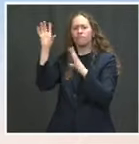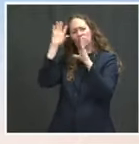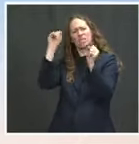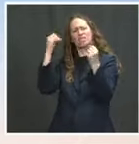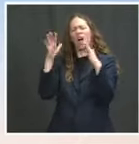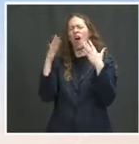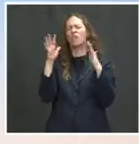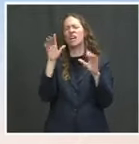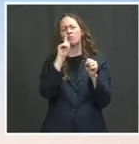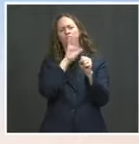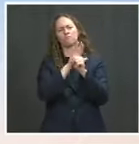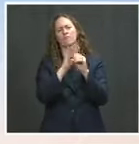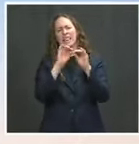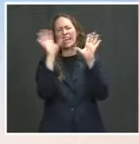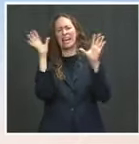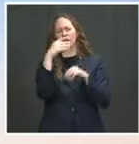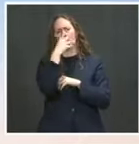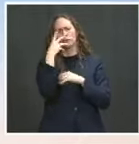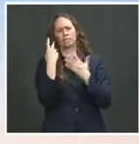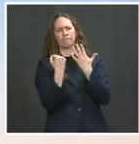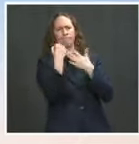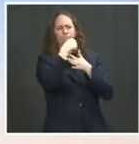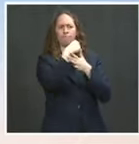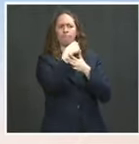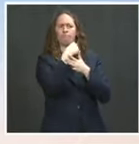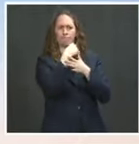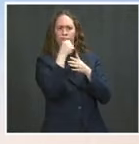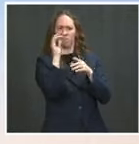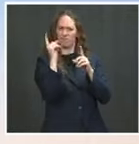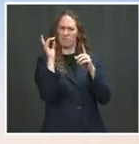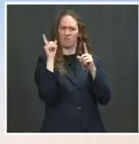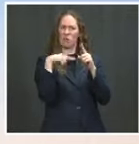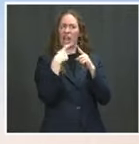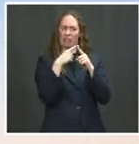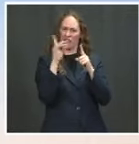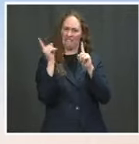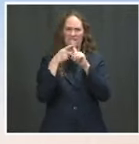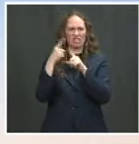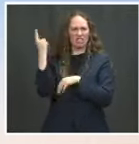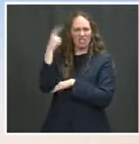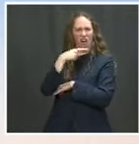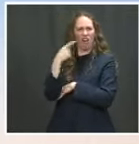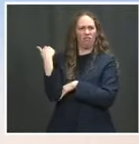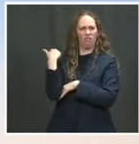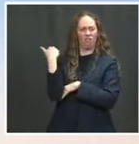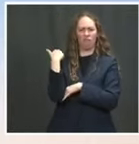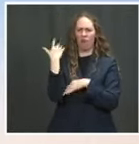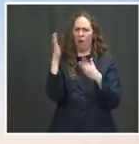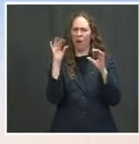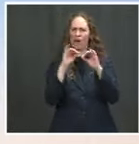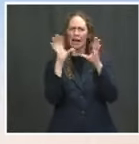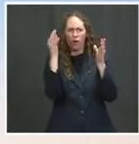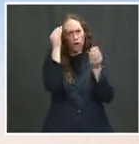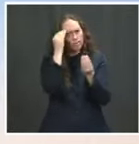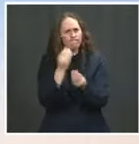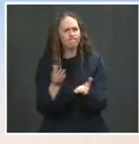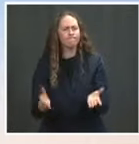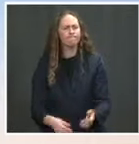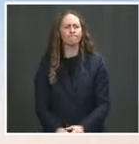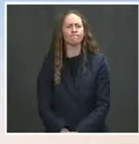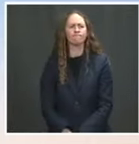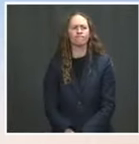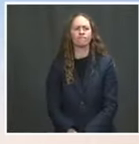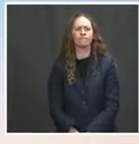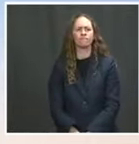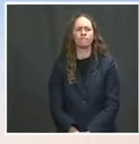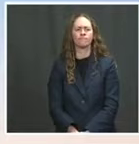the President. That's why he proposed a bill on day one. That's why he communicated in his joint session speech that we should look for ways